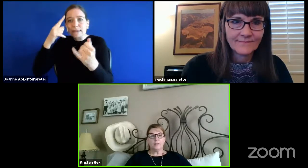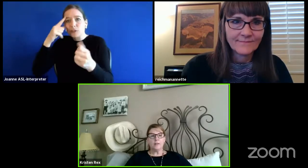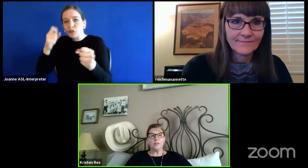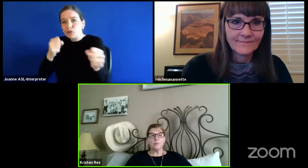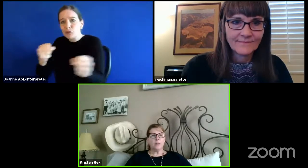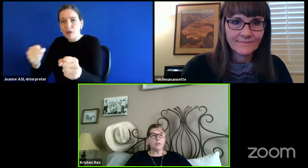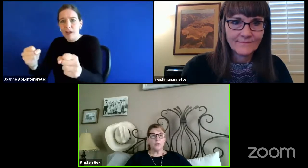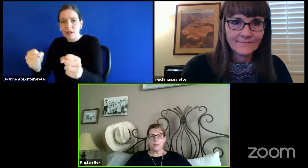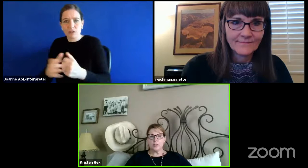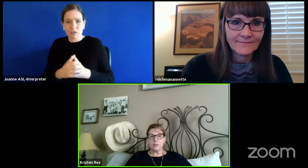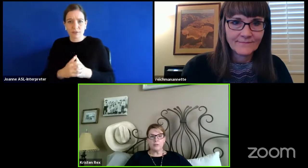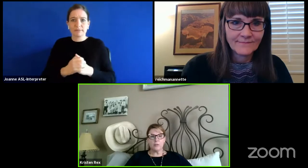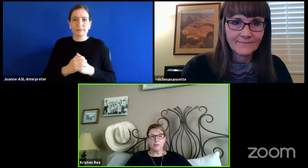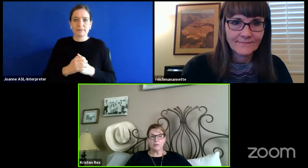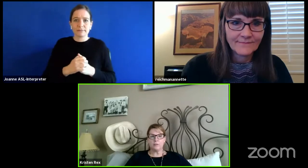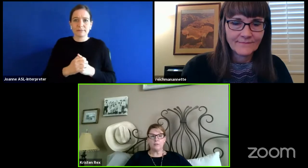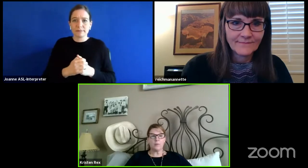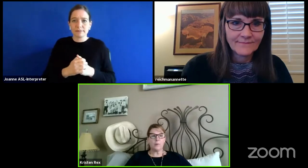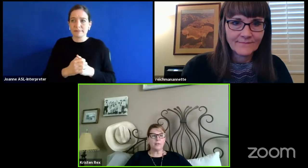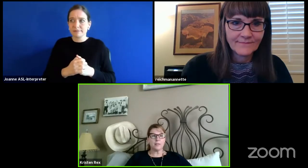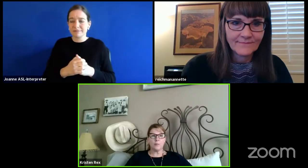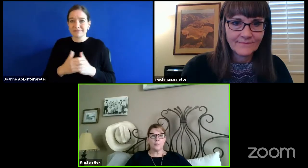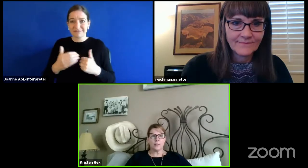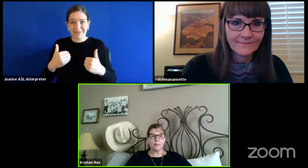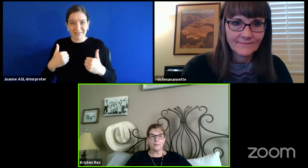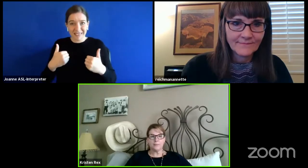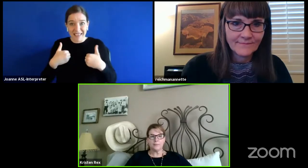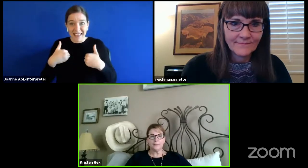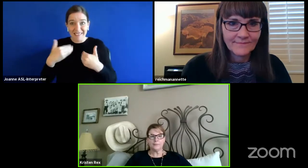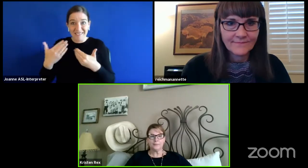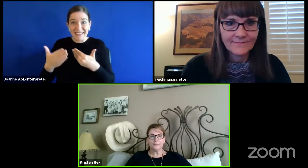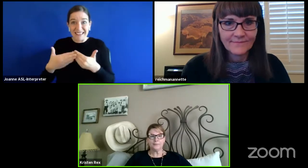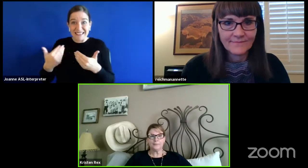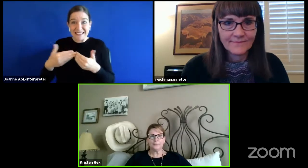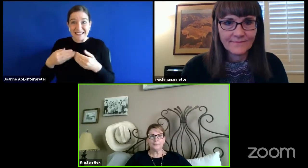There has been no easy route through the past eight weeks.